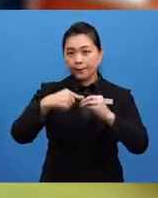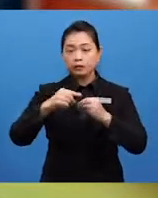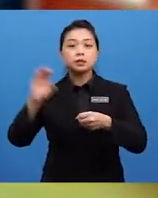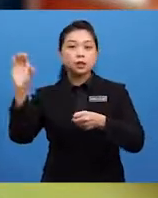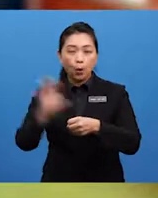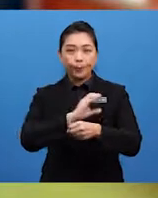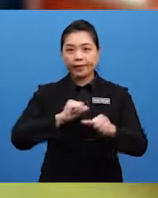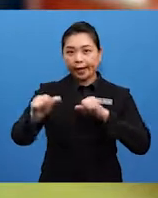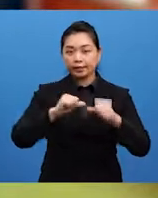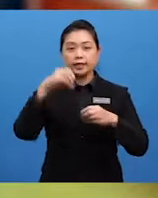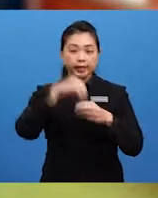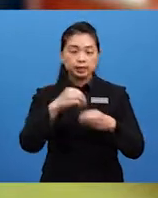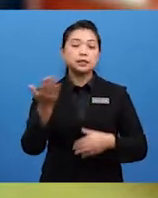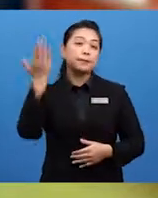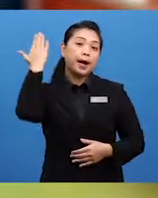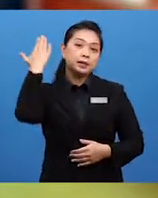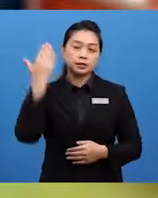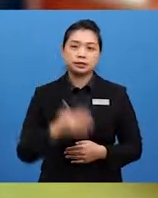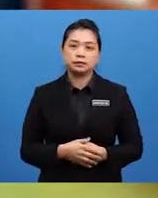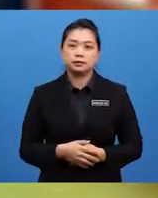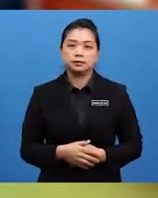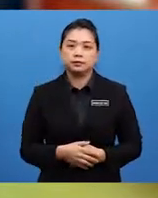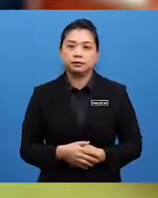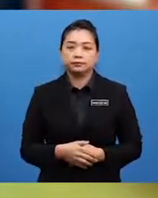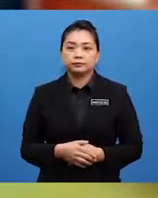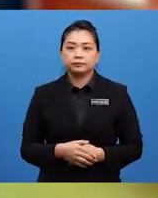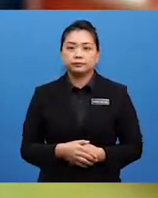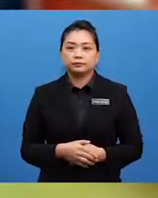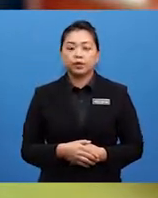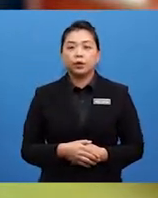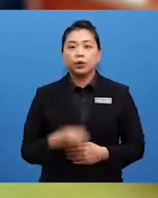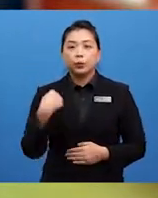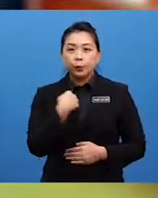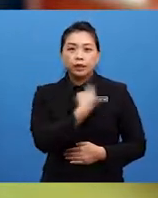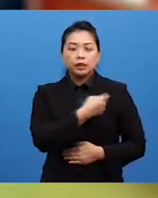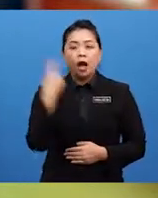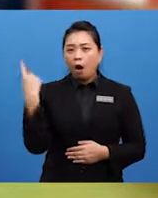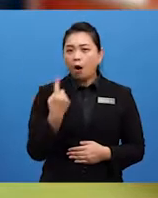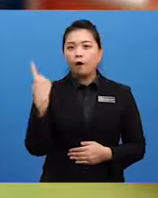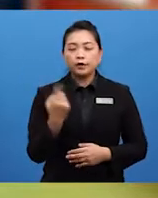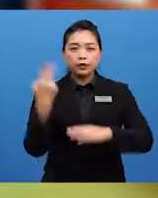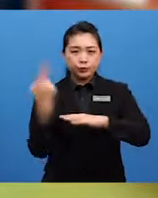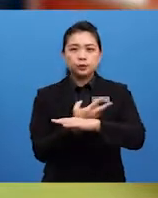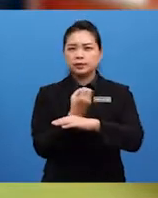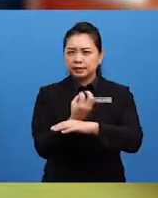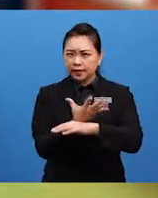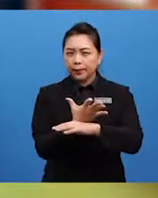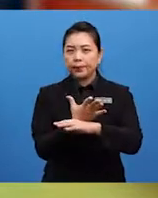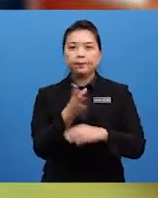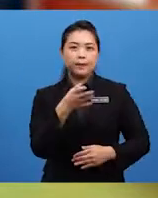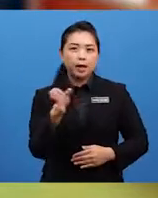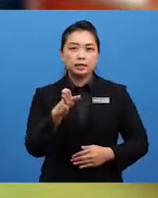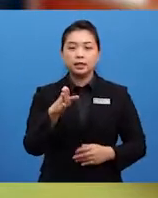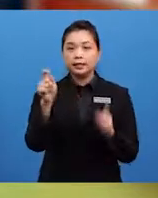actions in the past. We often use several past simple tenses,